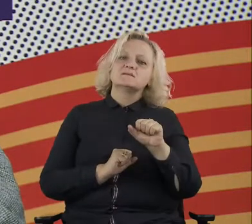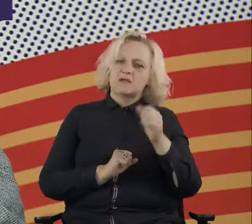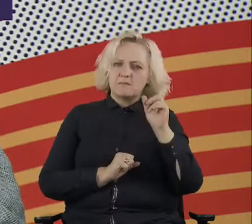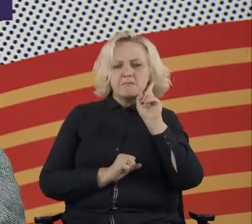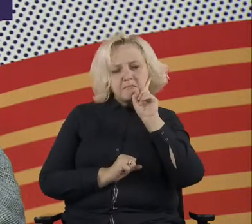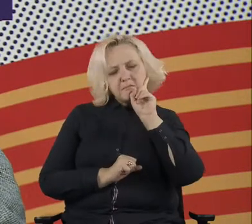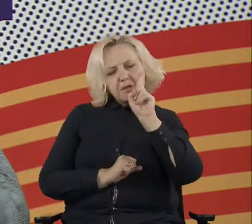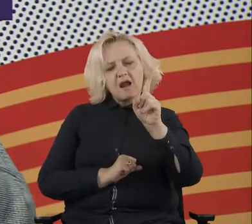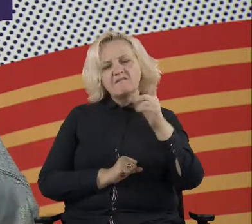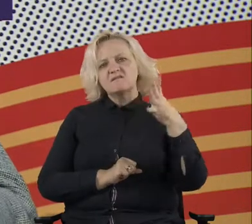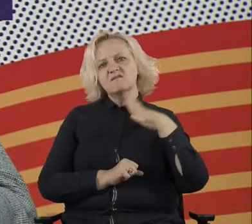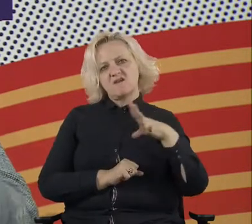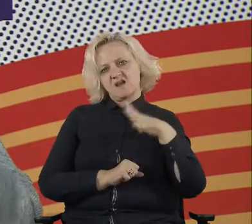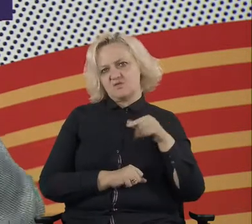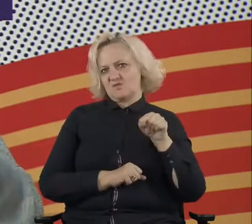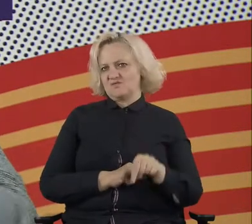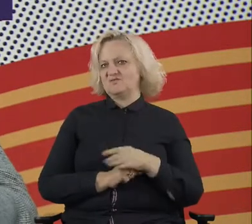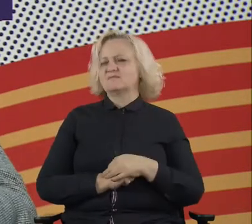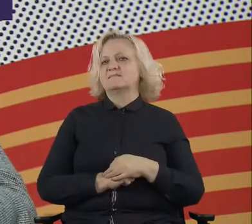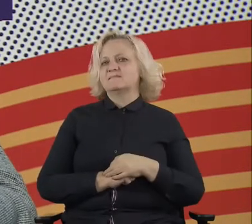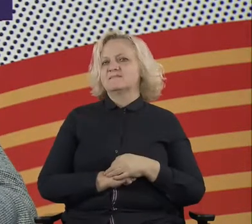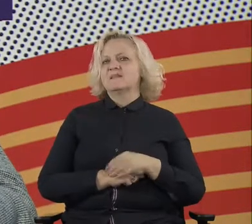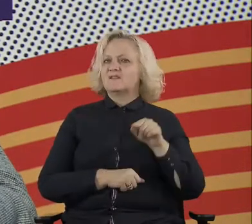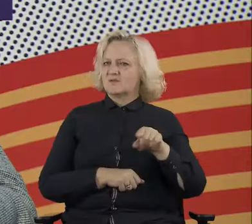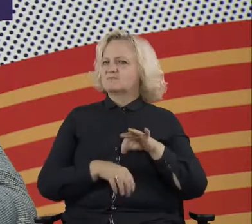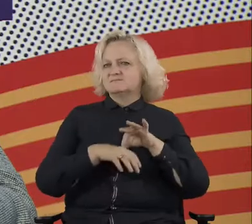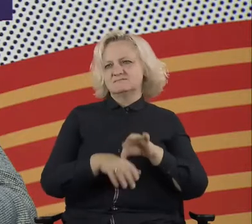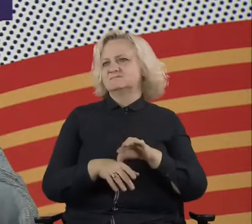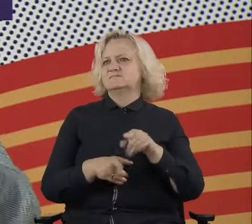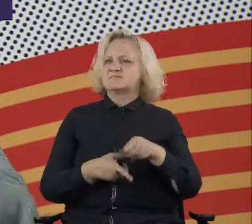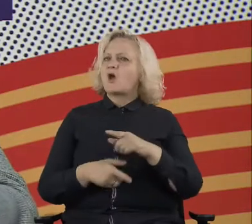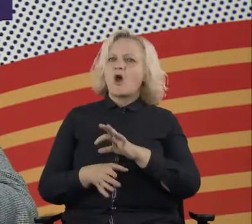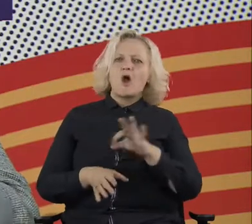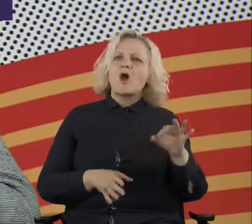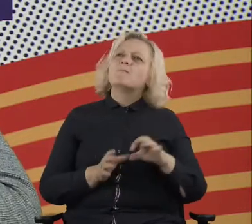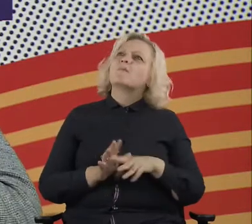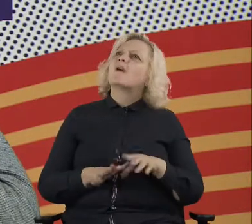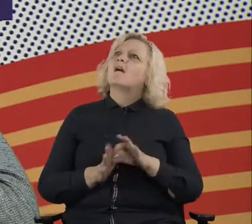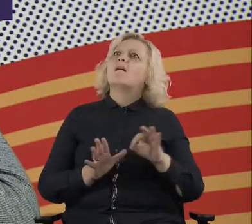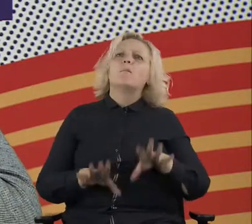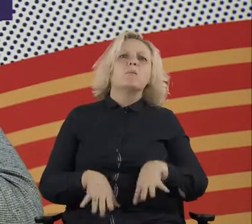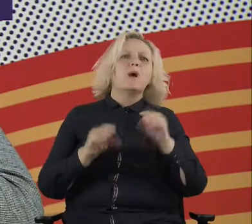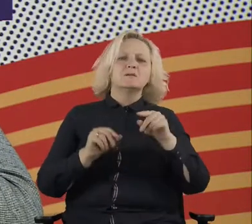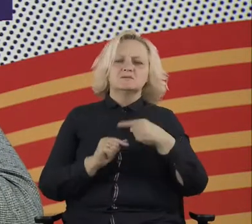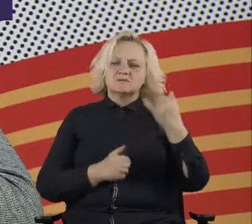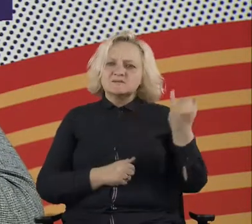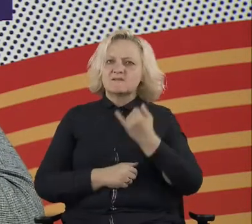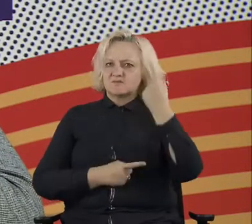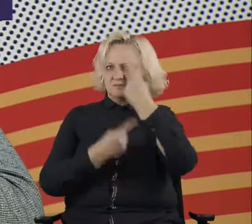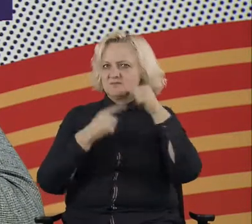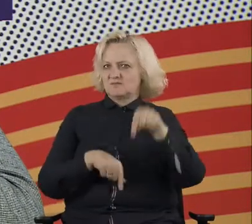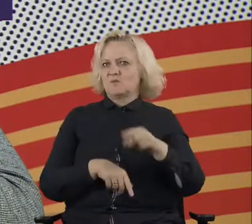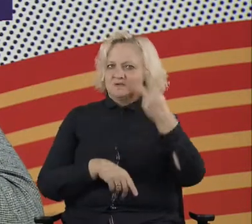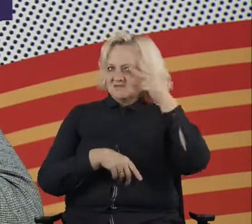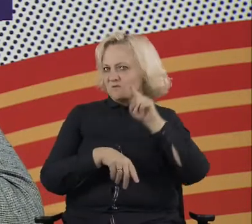instance, one thought that we found from the very first process in the city, which was the strategic city plan. It's like many of